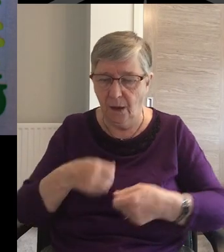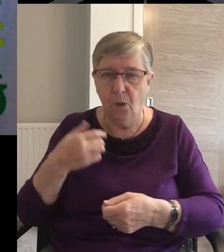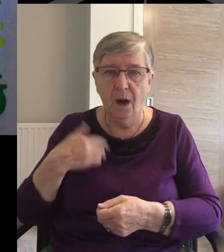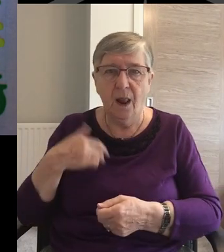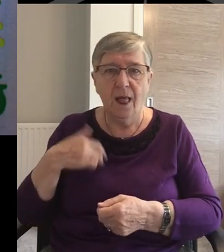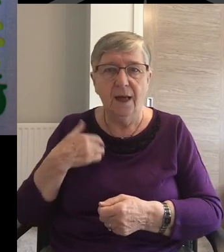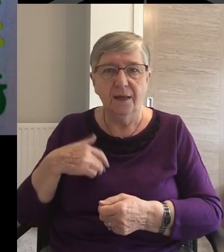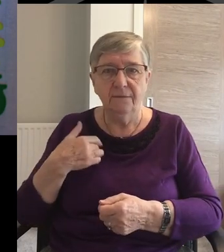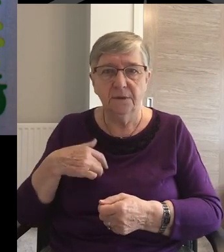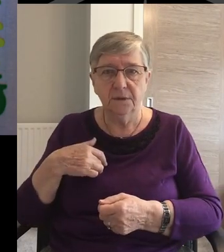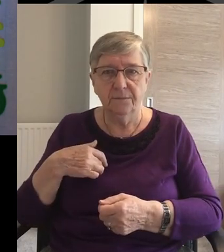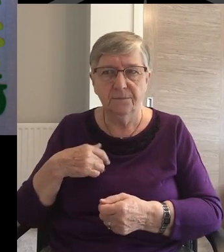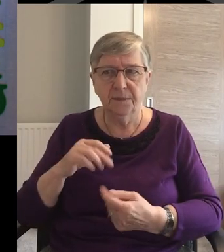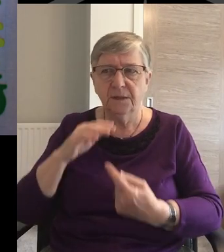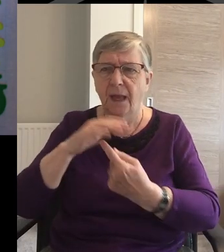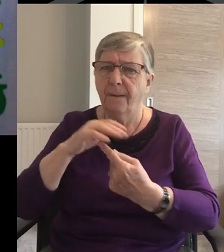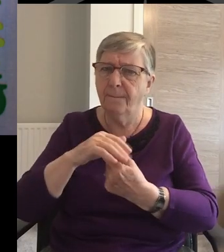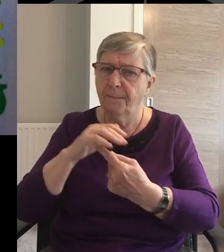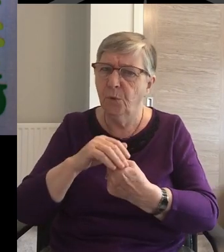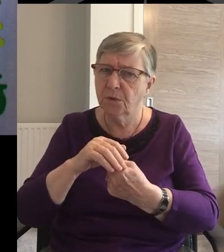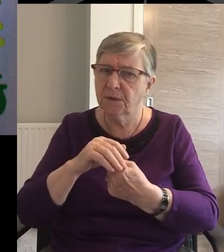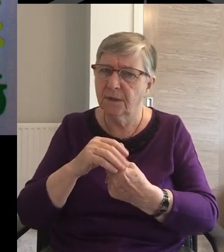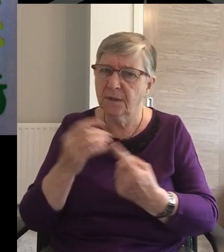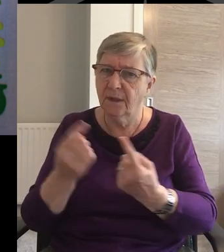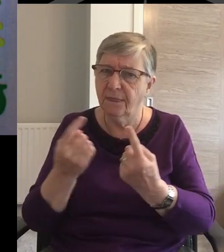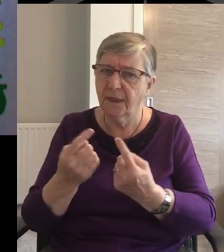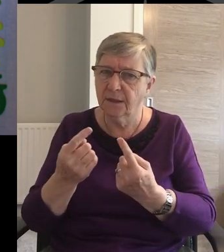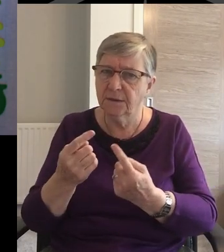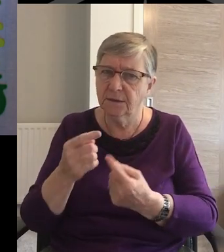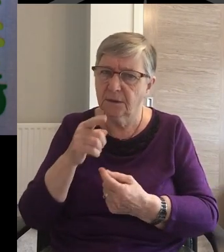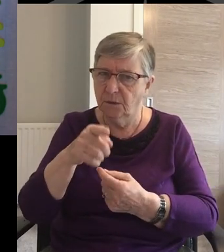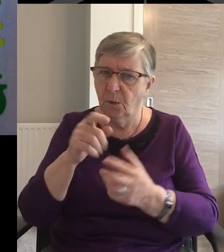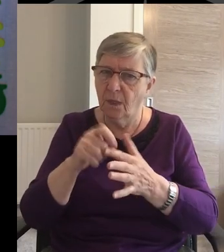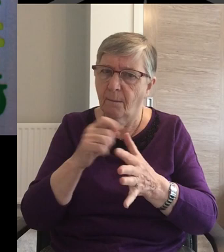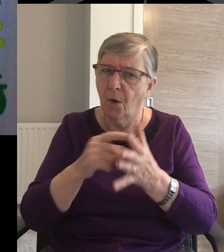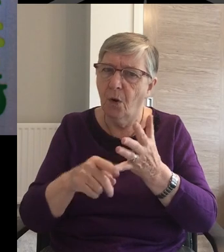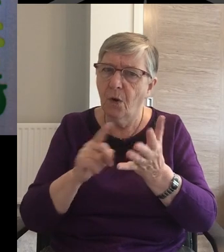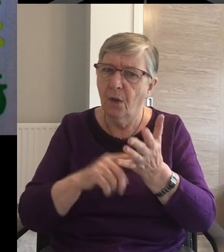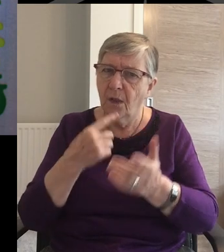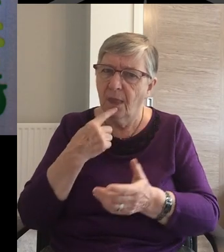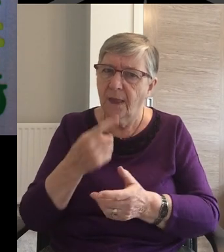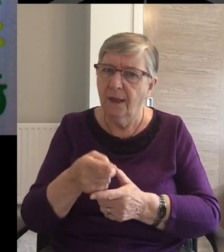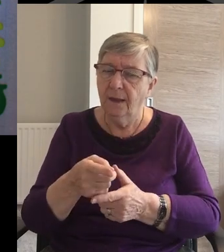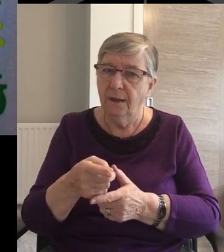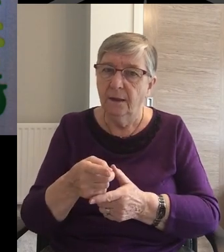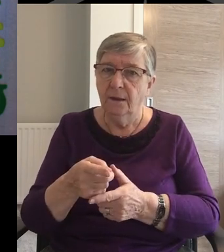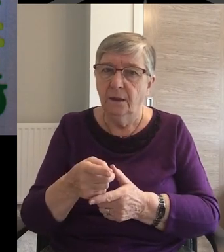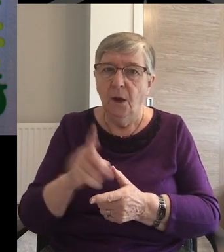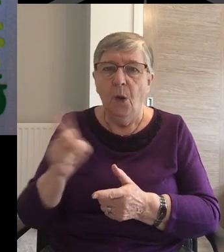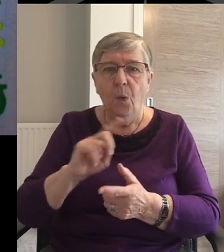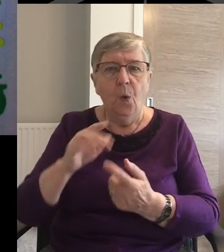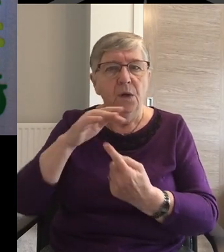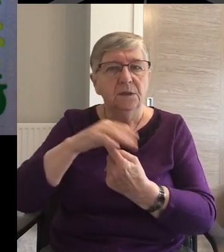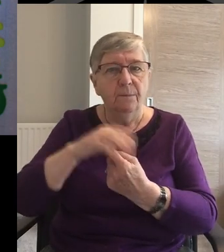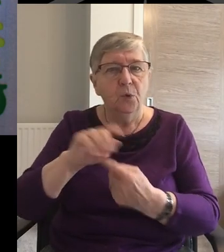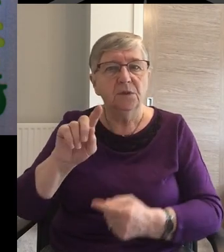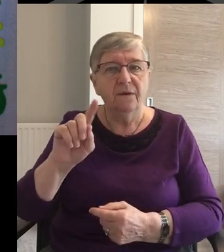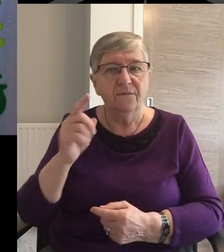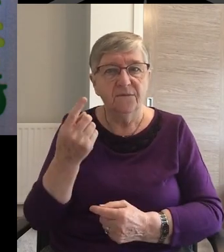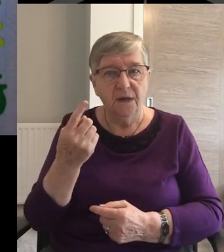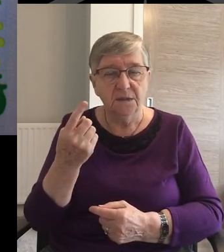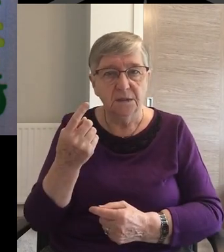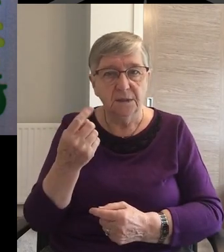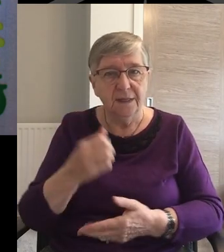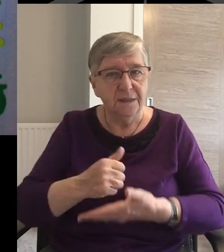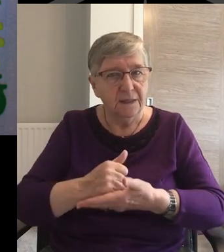There are important principles Underlying Paul's words What matters first Is the basis